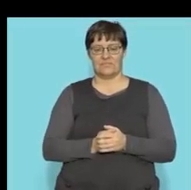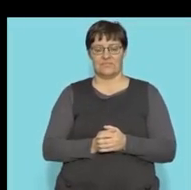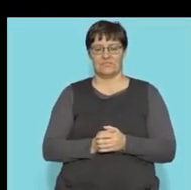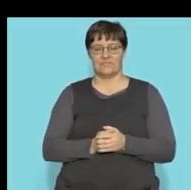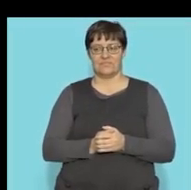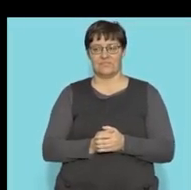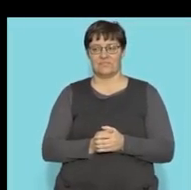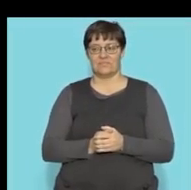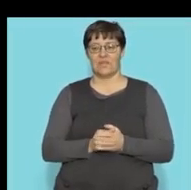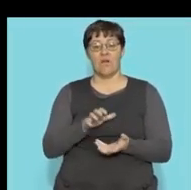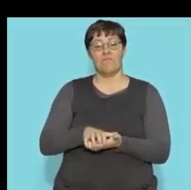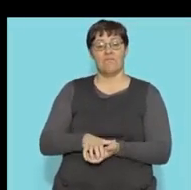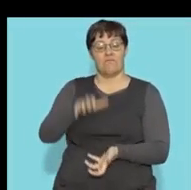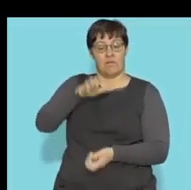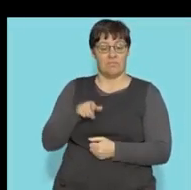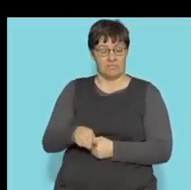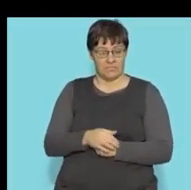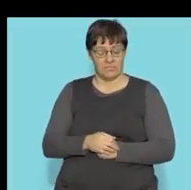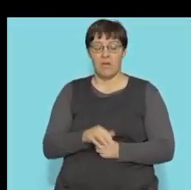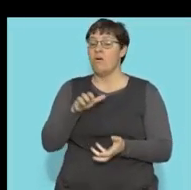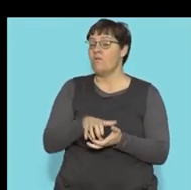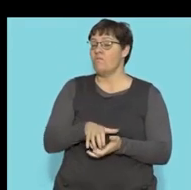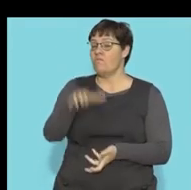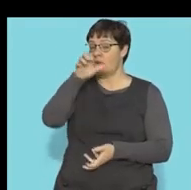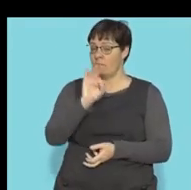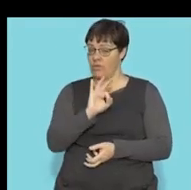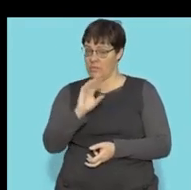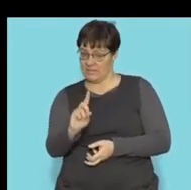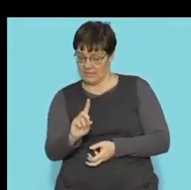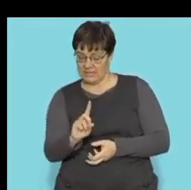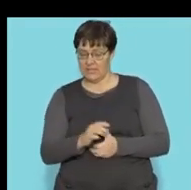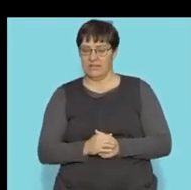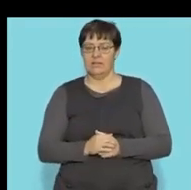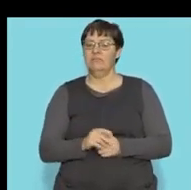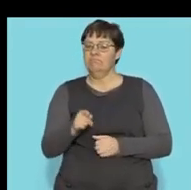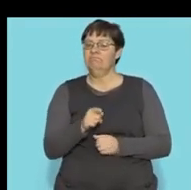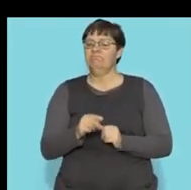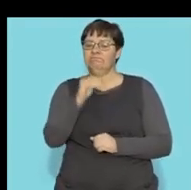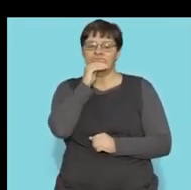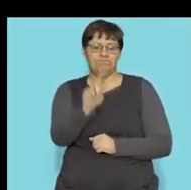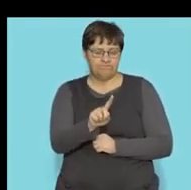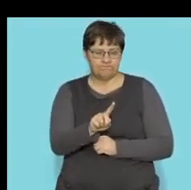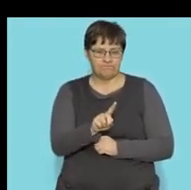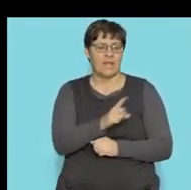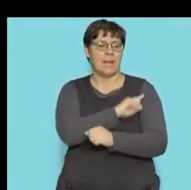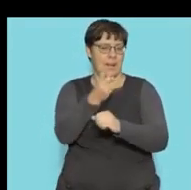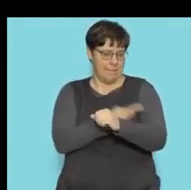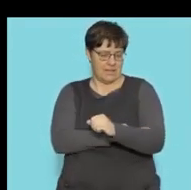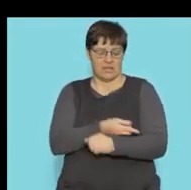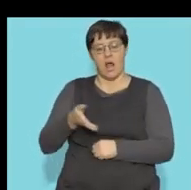So volume. The volume of a three-dimensional shape refers to the capacity